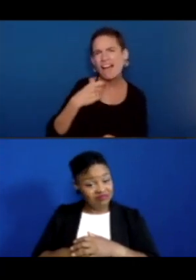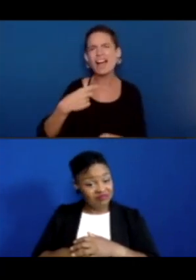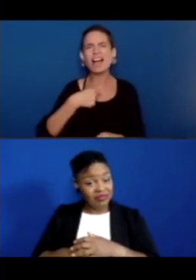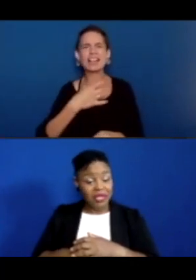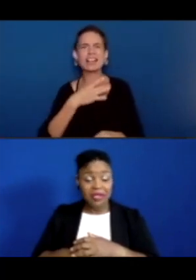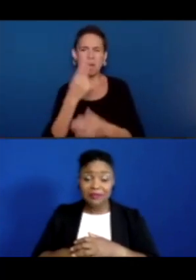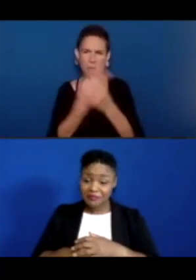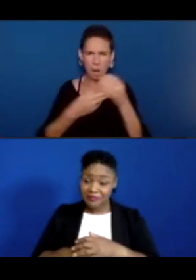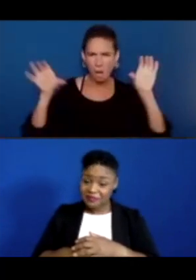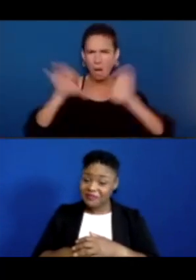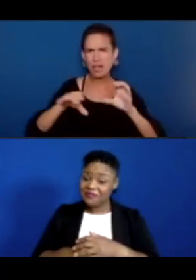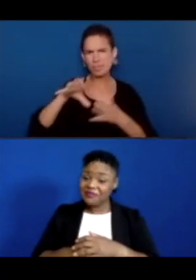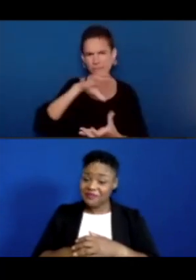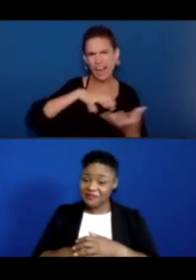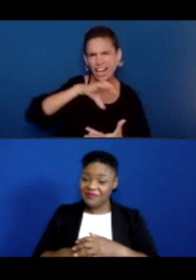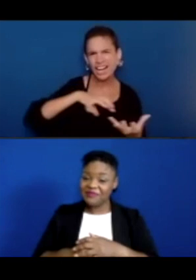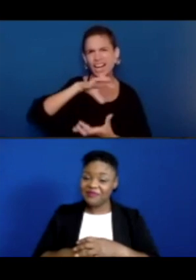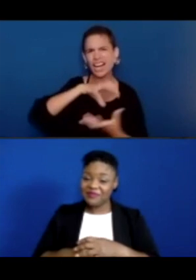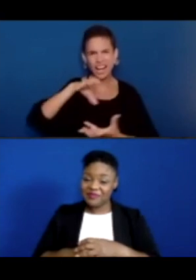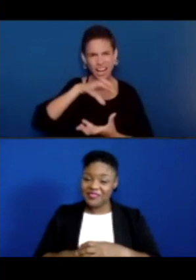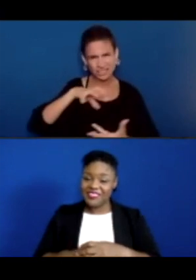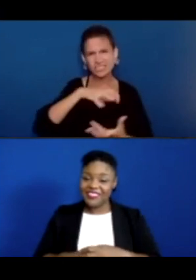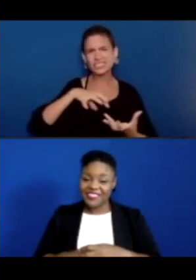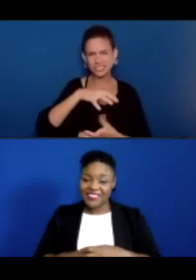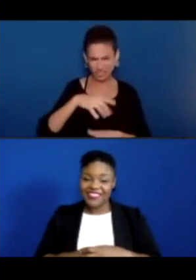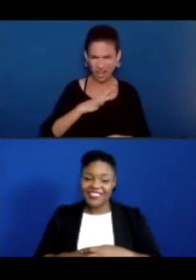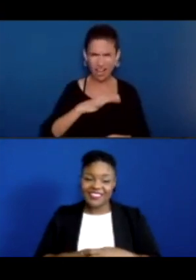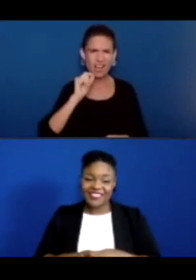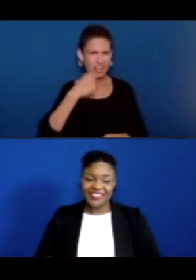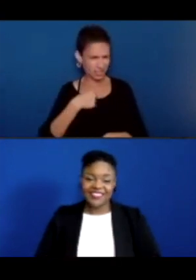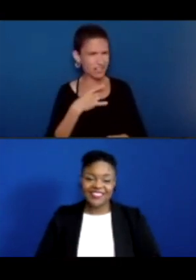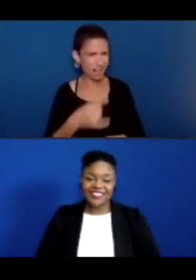and the red together. It would look so cool.